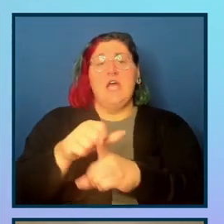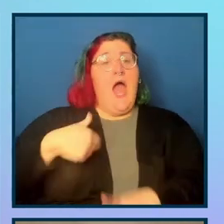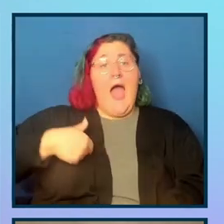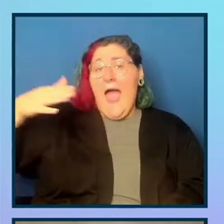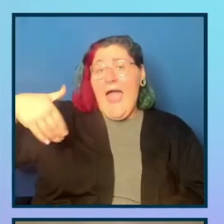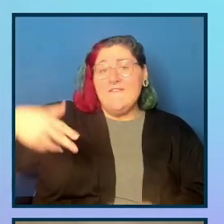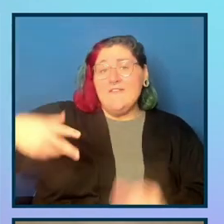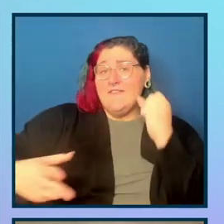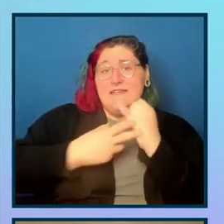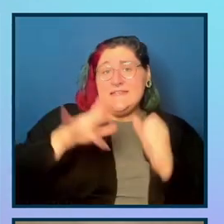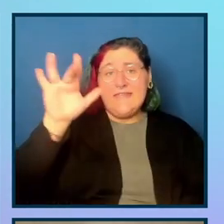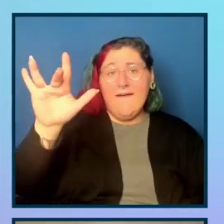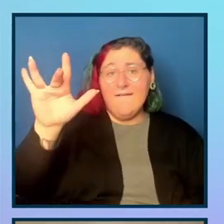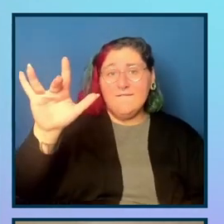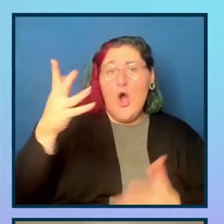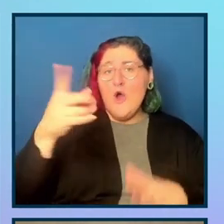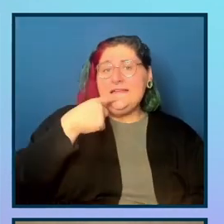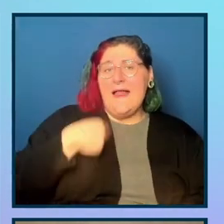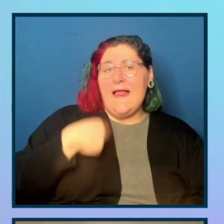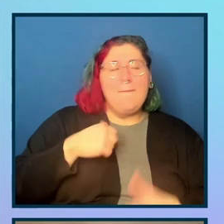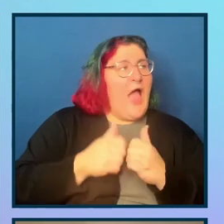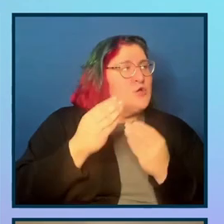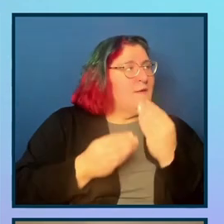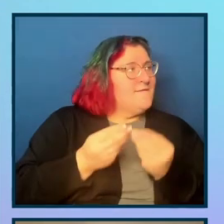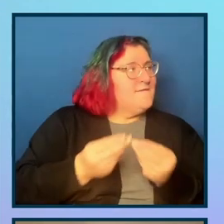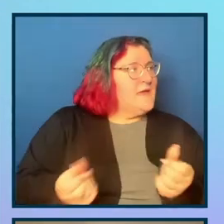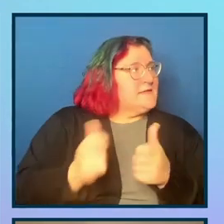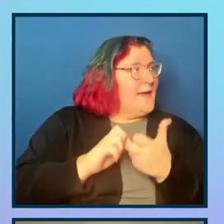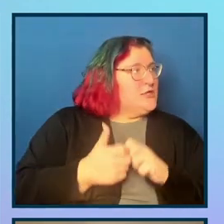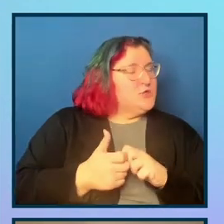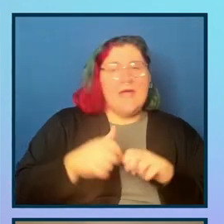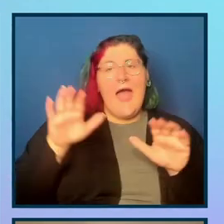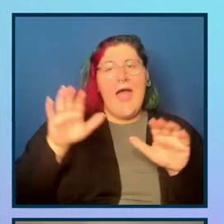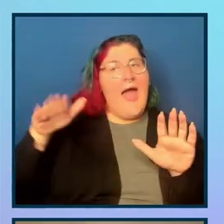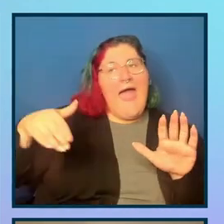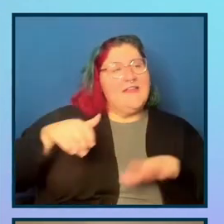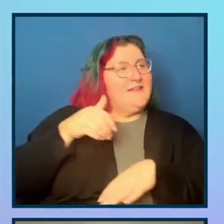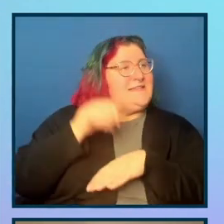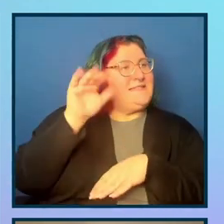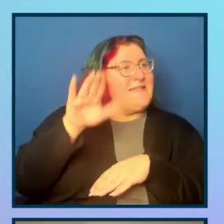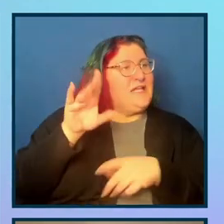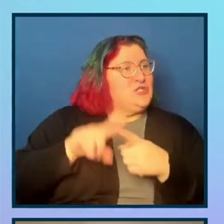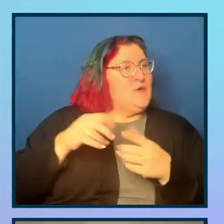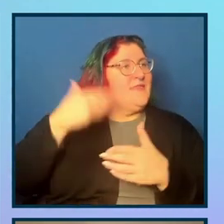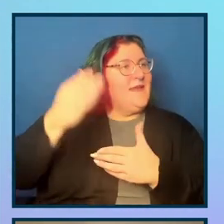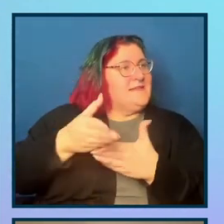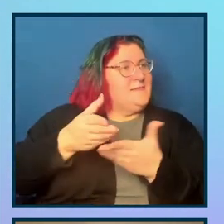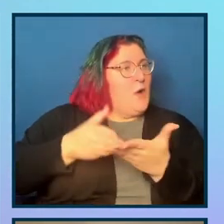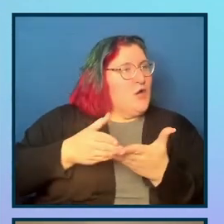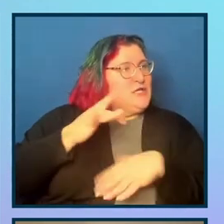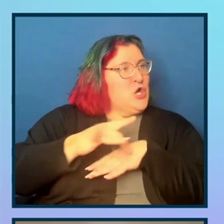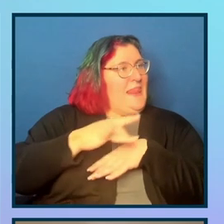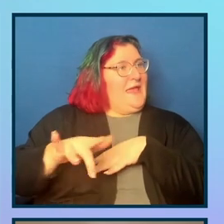it's already telling me how to fix my issues. I haven't even tested it the browser. haven't pushed it. This is really, really early on in the process and can help catch some of